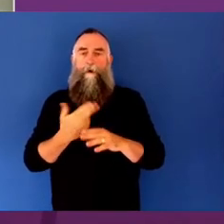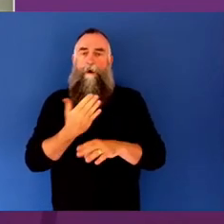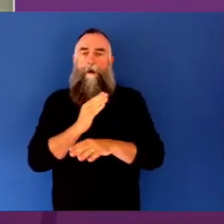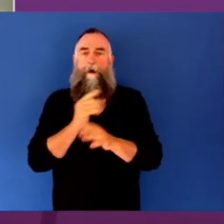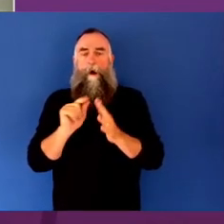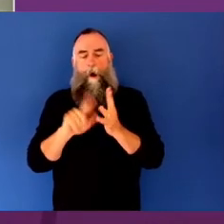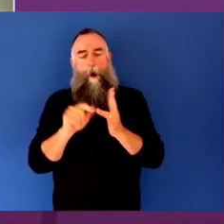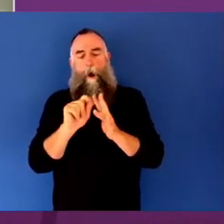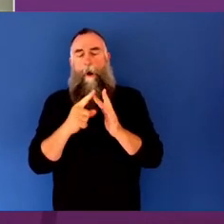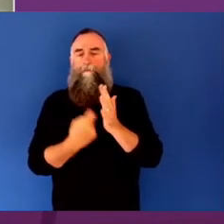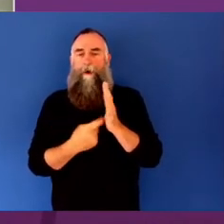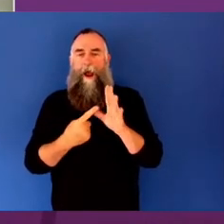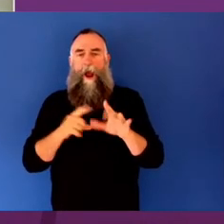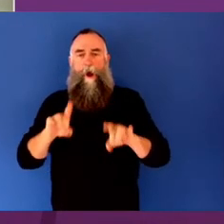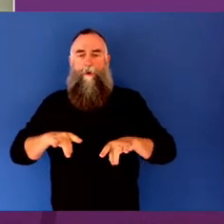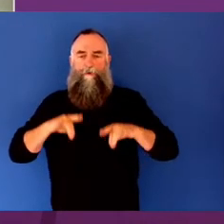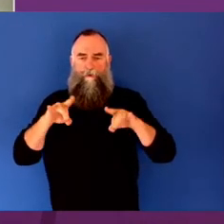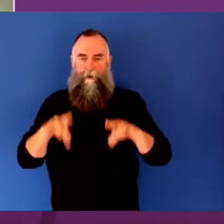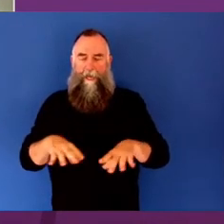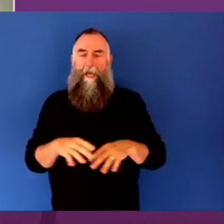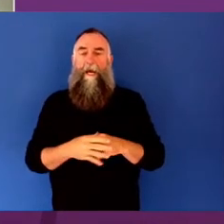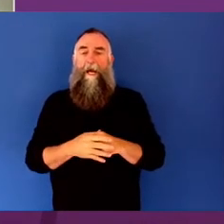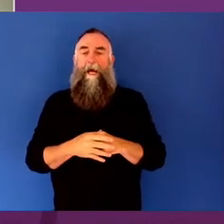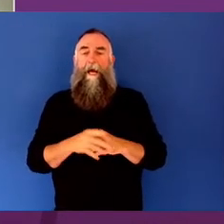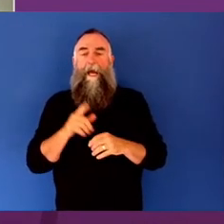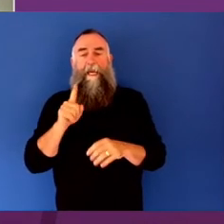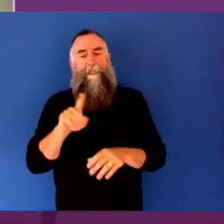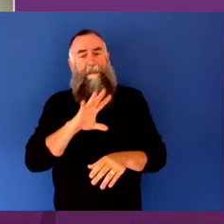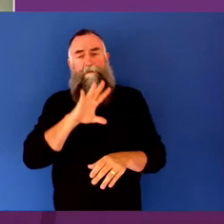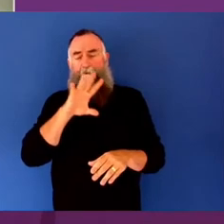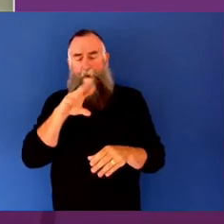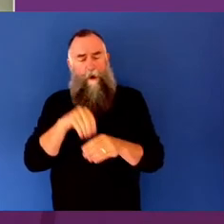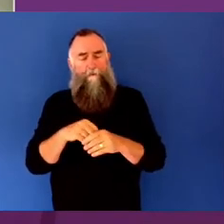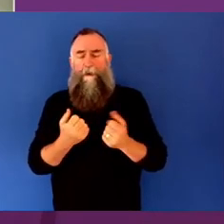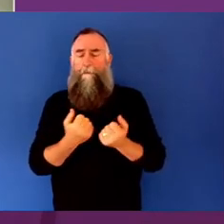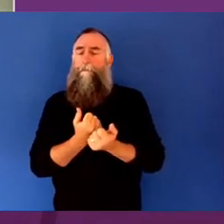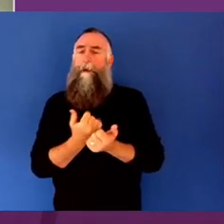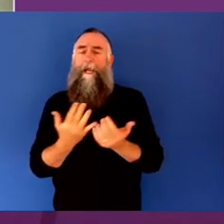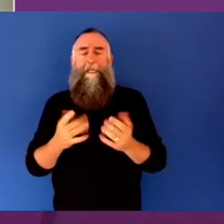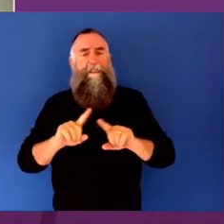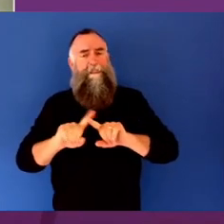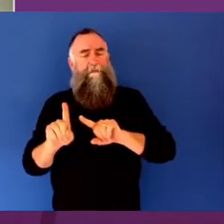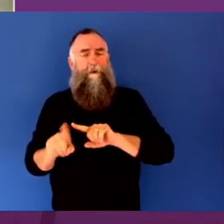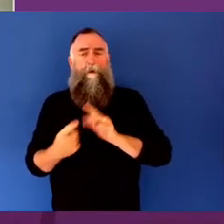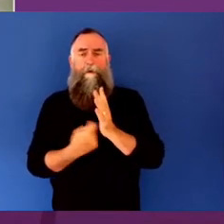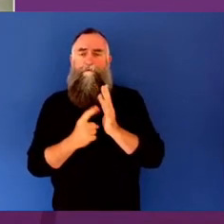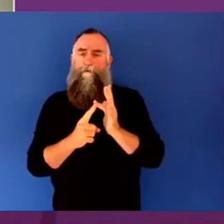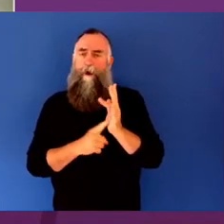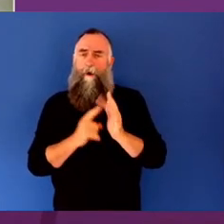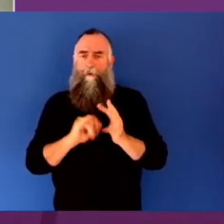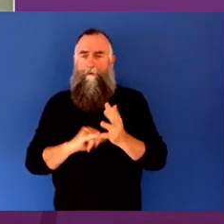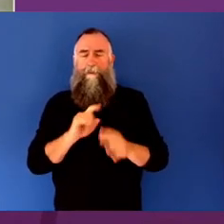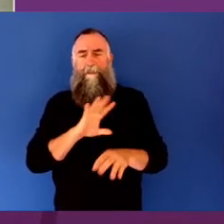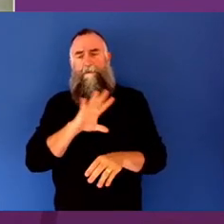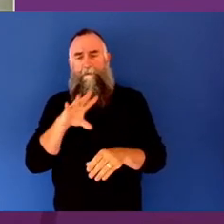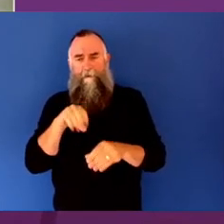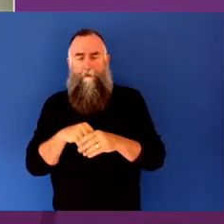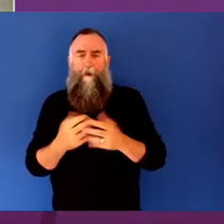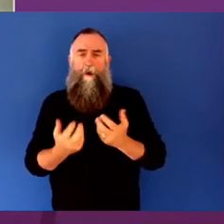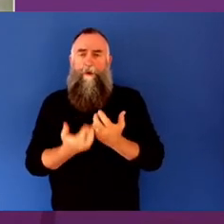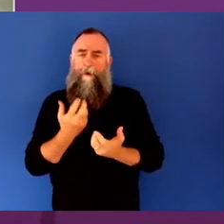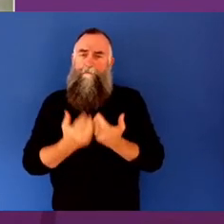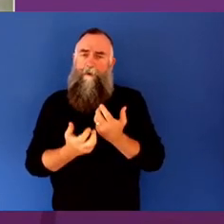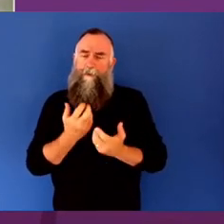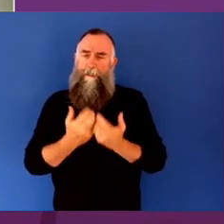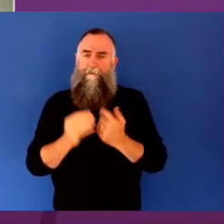including managing Director of Read Books. His previous role as Vice-Principal Engagement at the University of Melbourne include the oversight of the